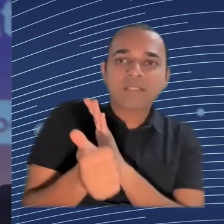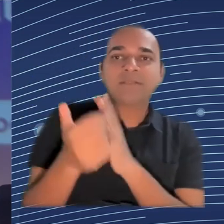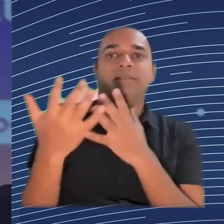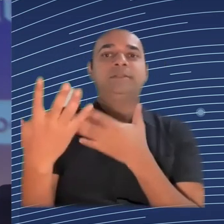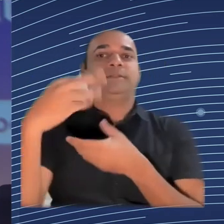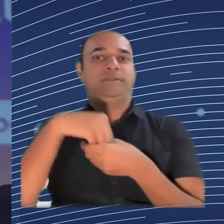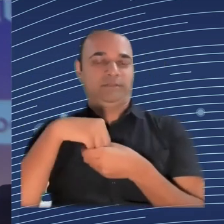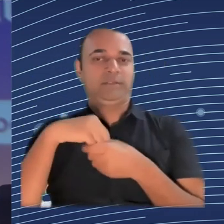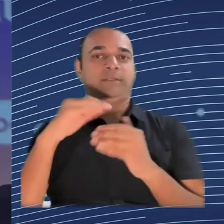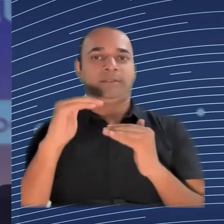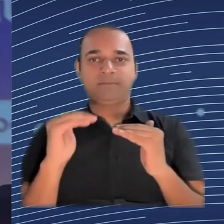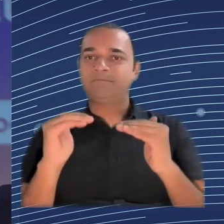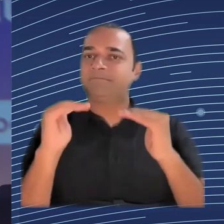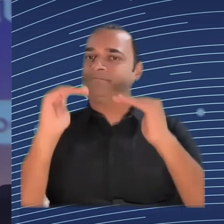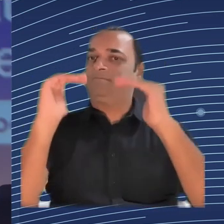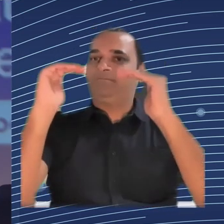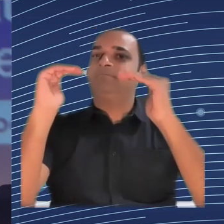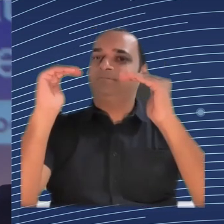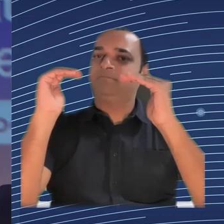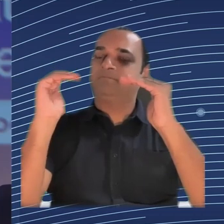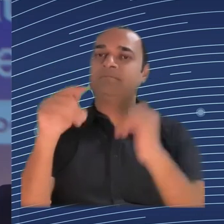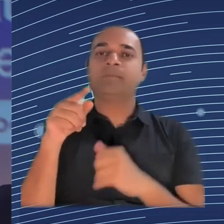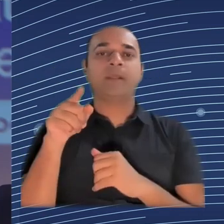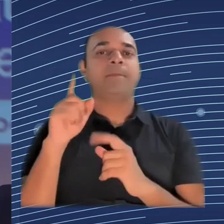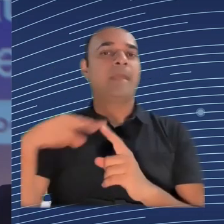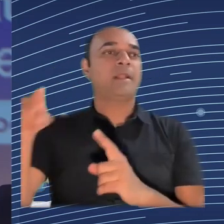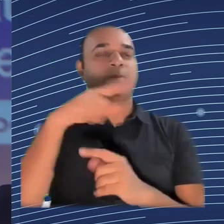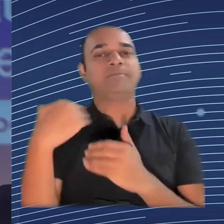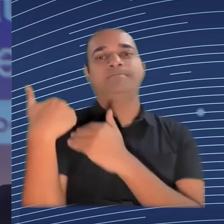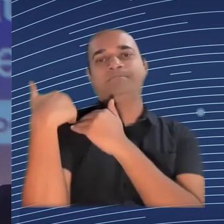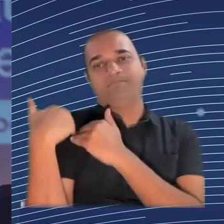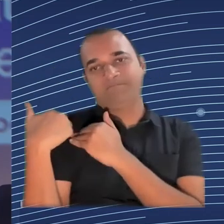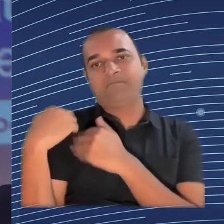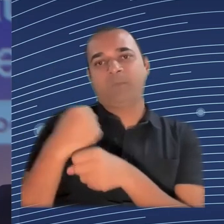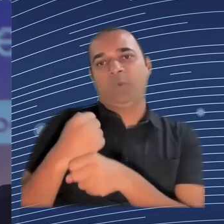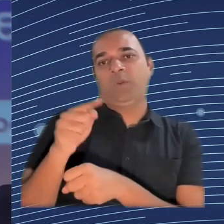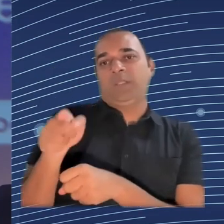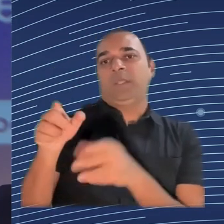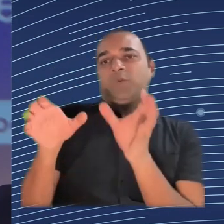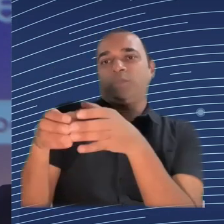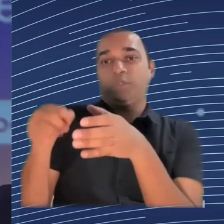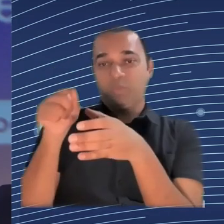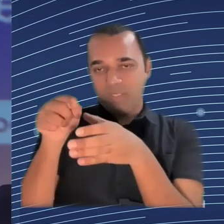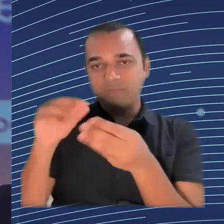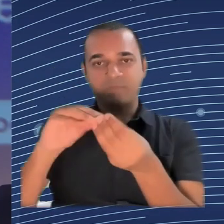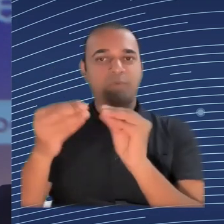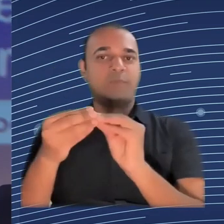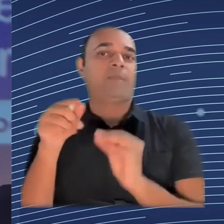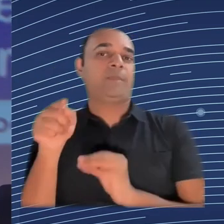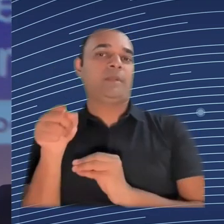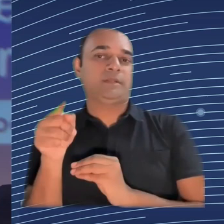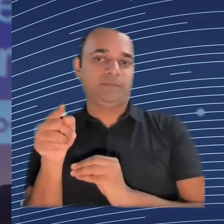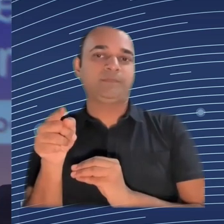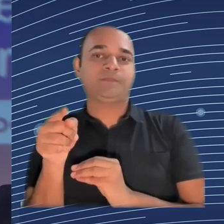understanding what we're talking about, for having the right skills to participate, seems to be a shared challenge, at least to us.